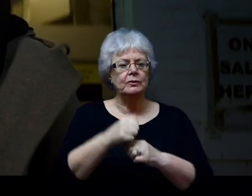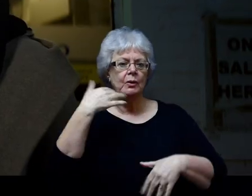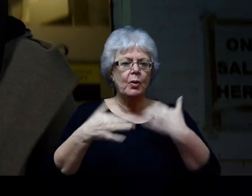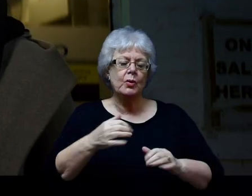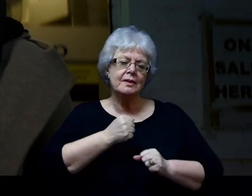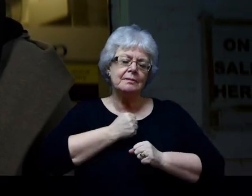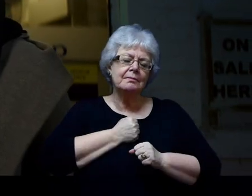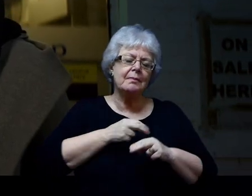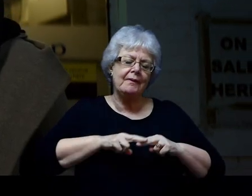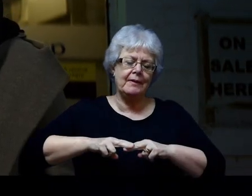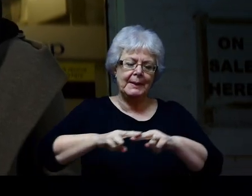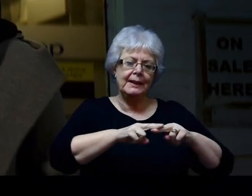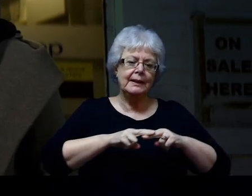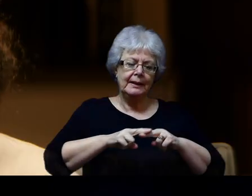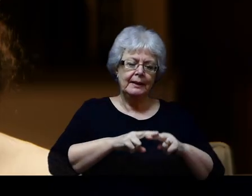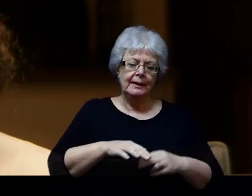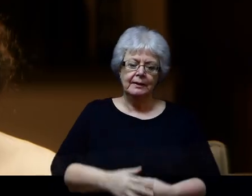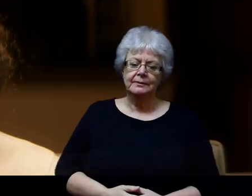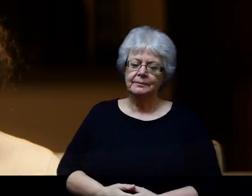Hate hurts my family.